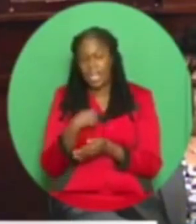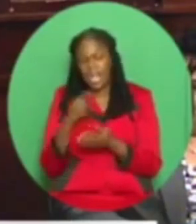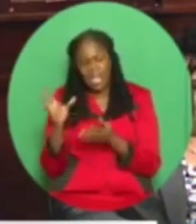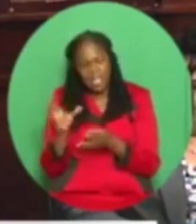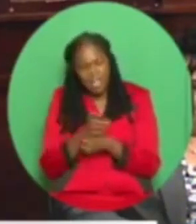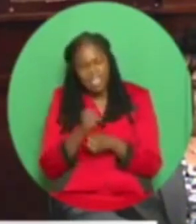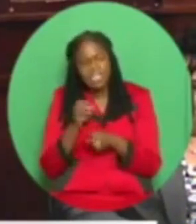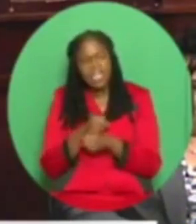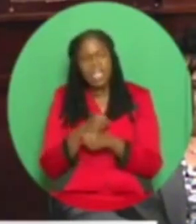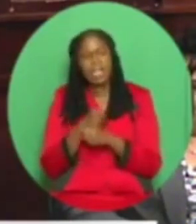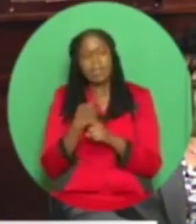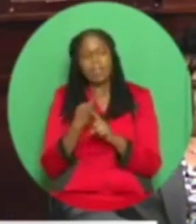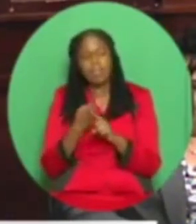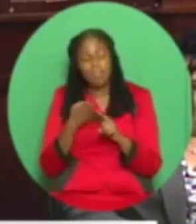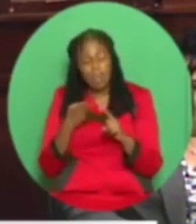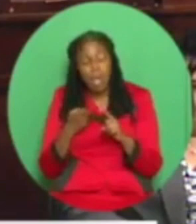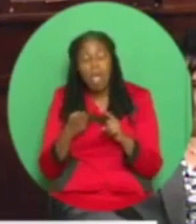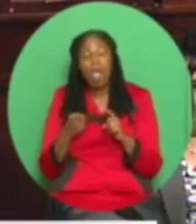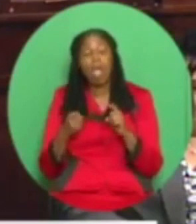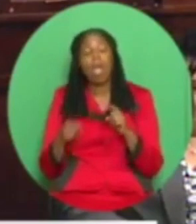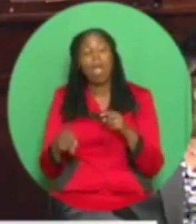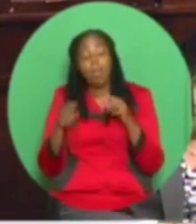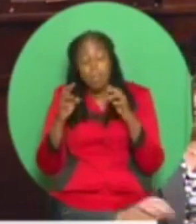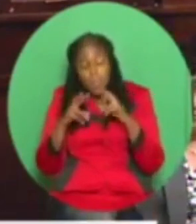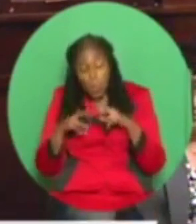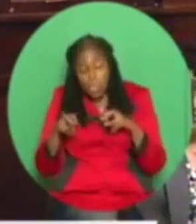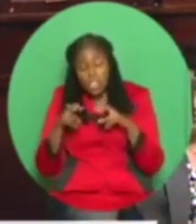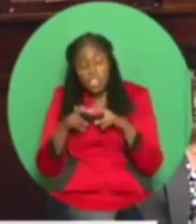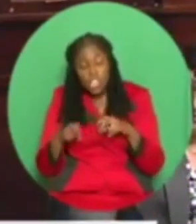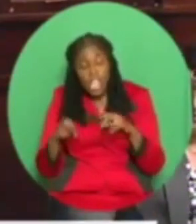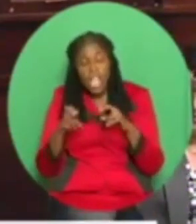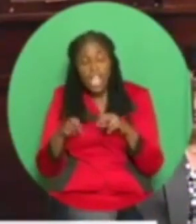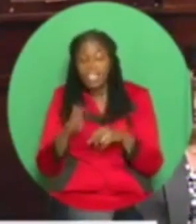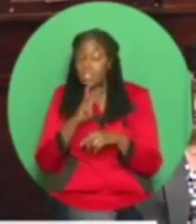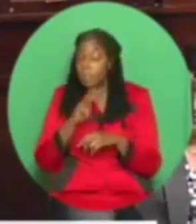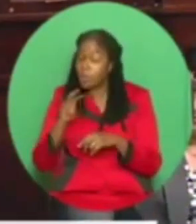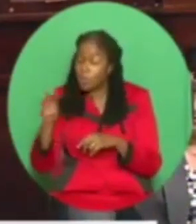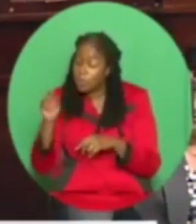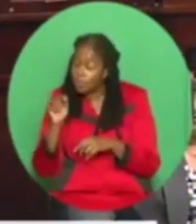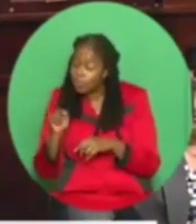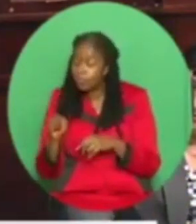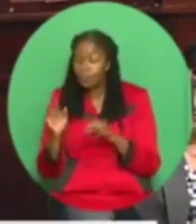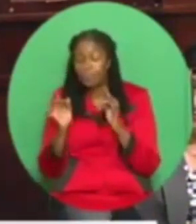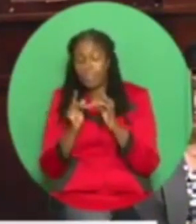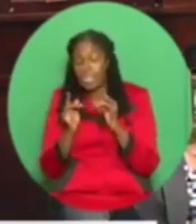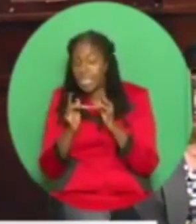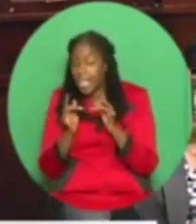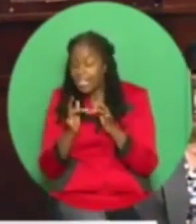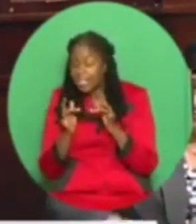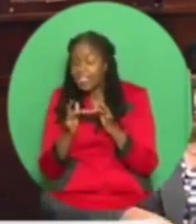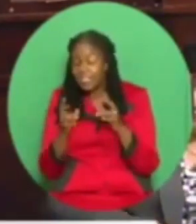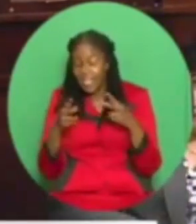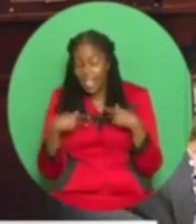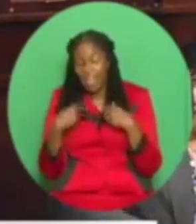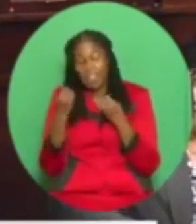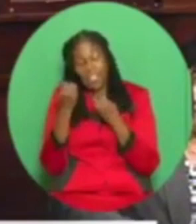And they are now available on the internet for others to see. That is where I got it from. Madam Speaker,